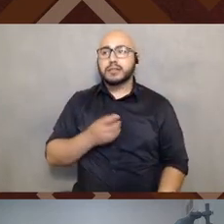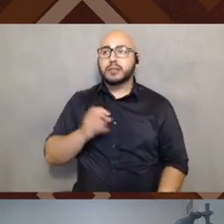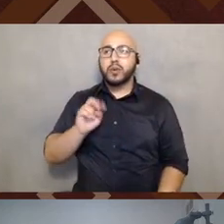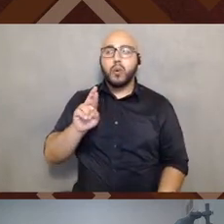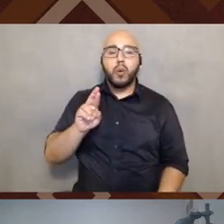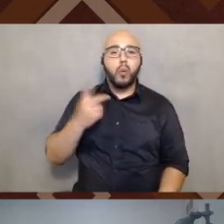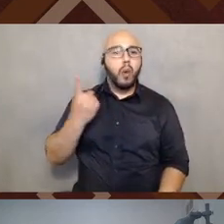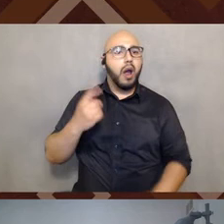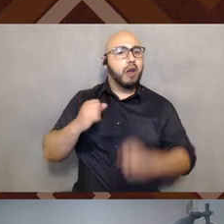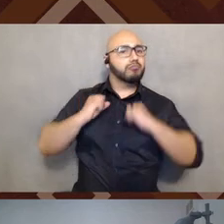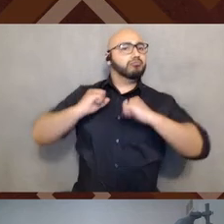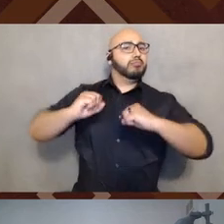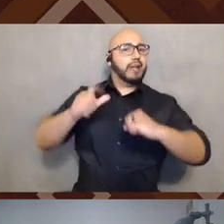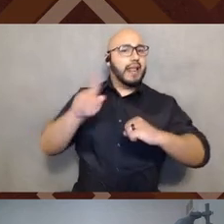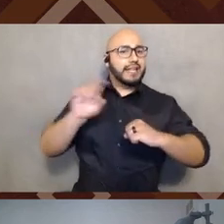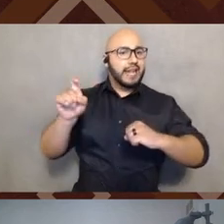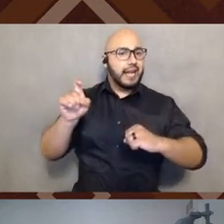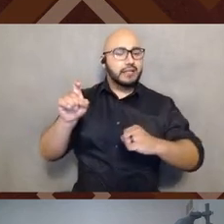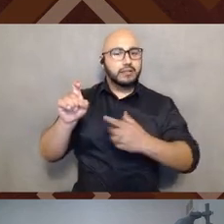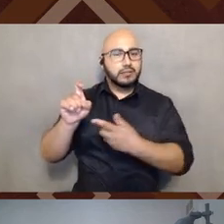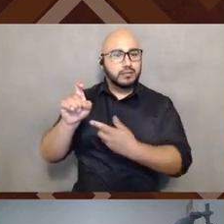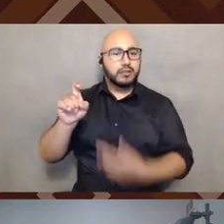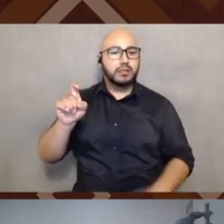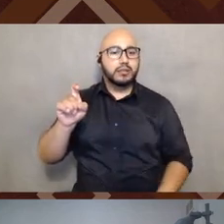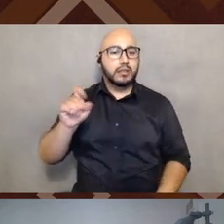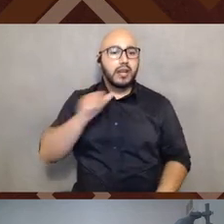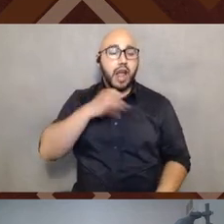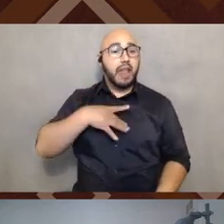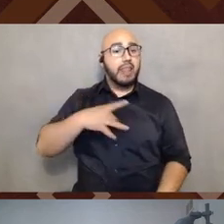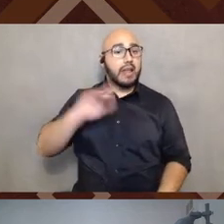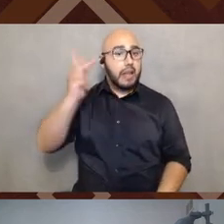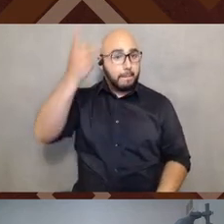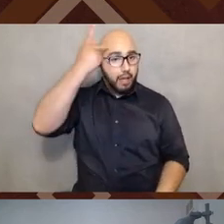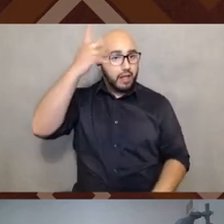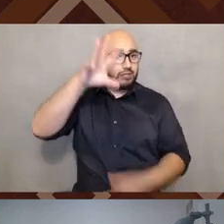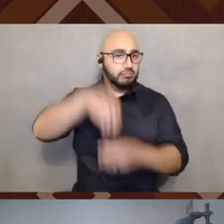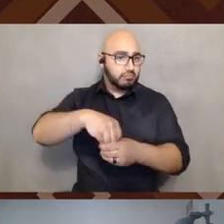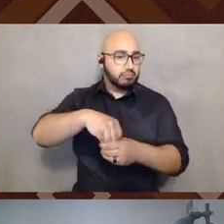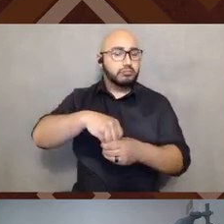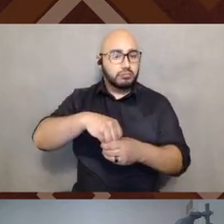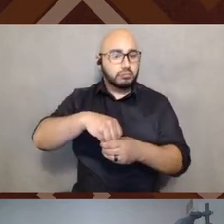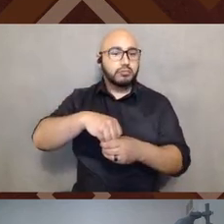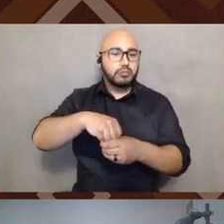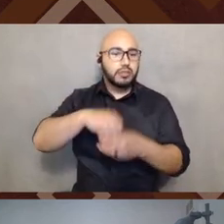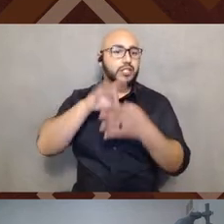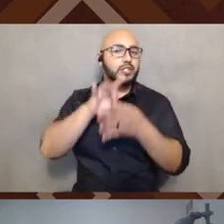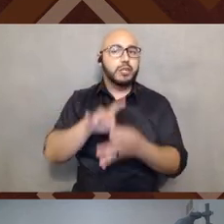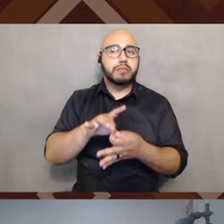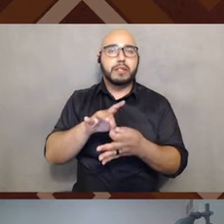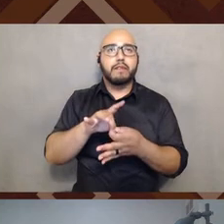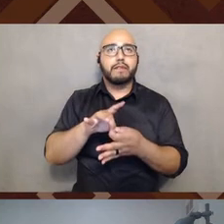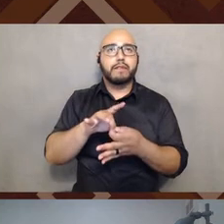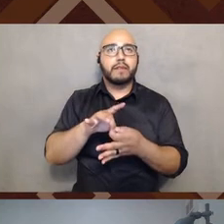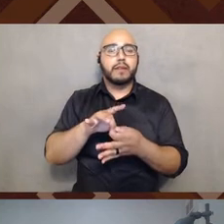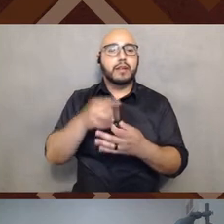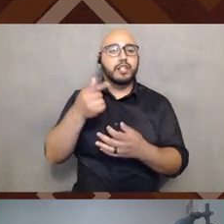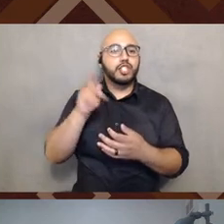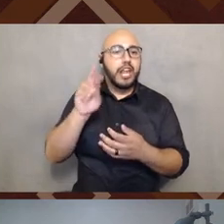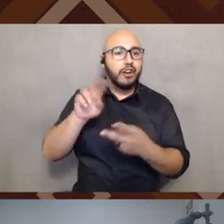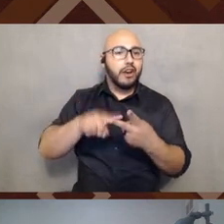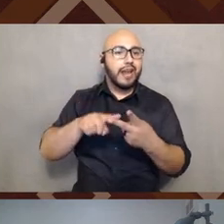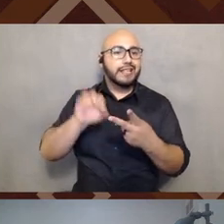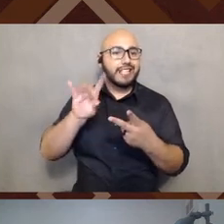of pushback against Latinx is not, not liking the politics that go along with it. In terms of like gender and sexuality.